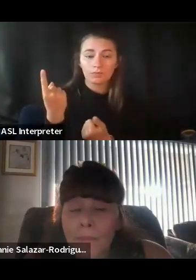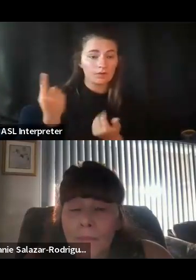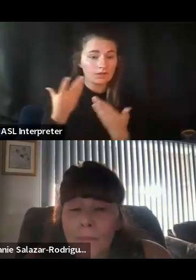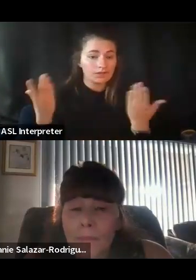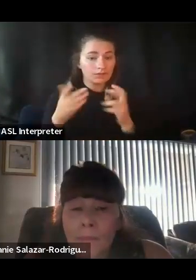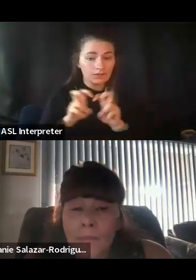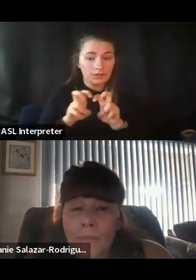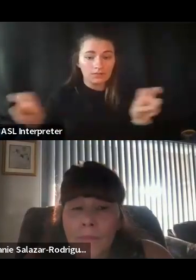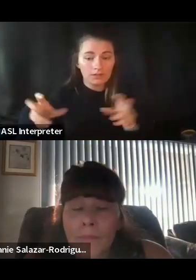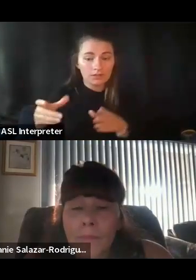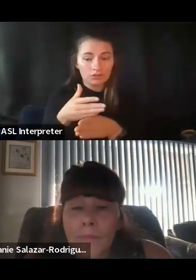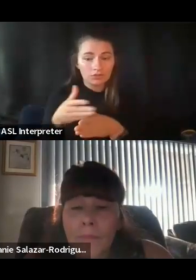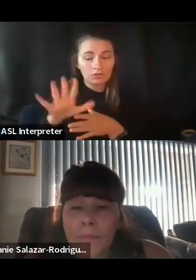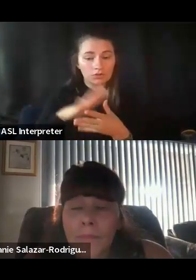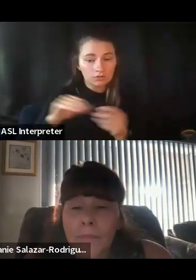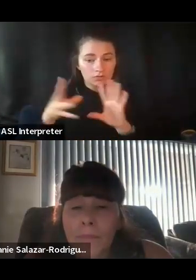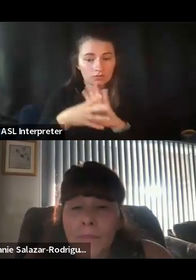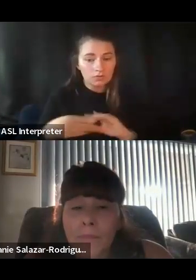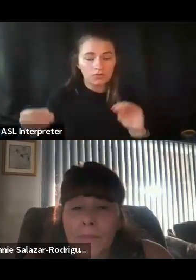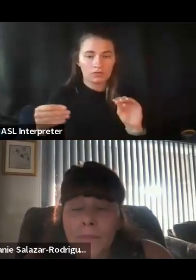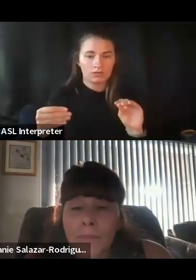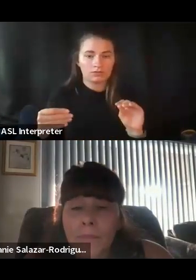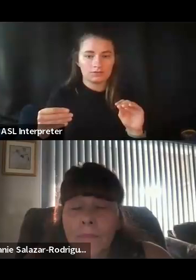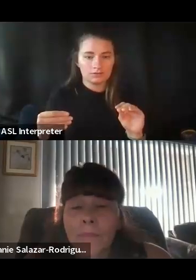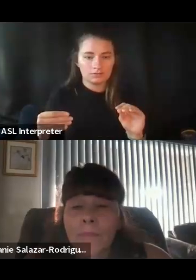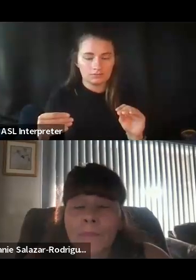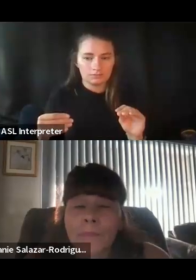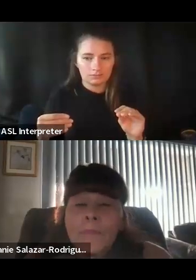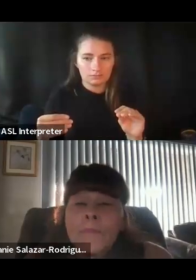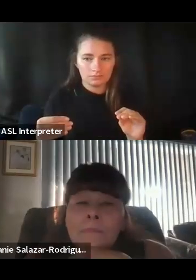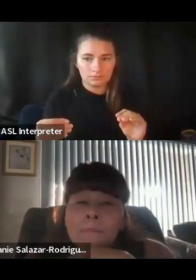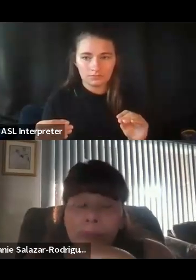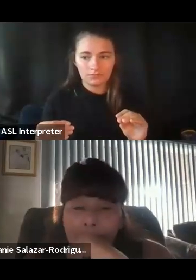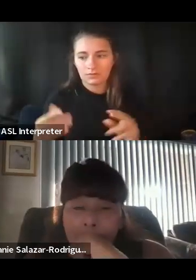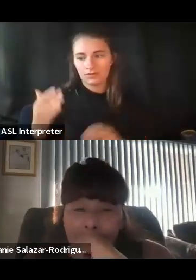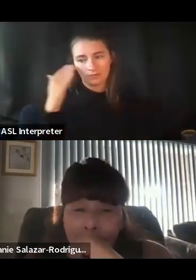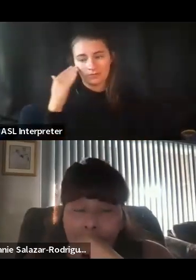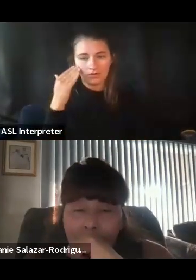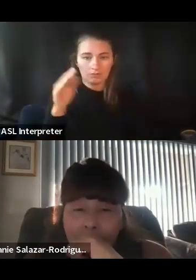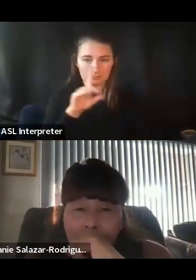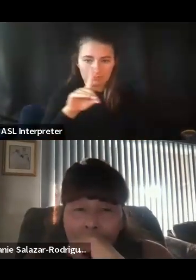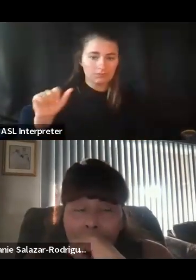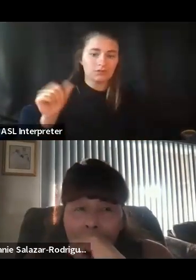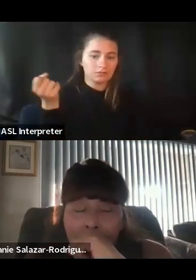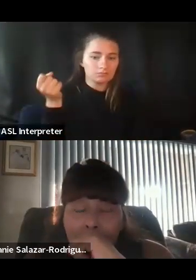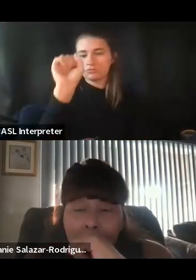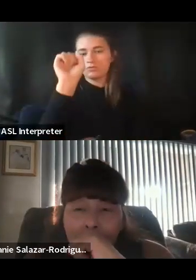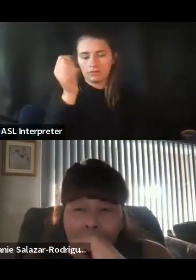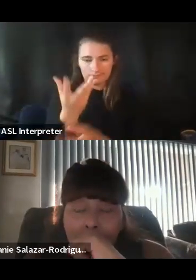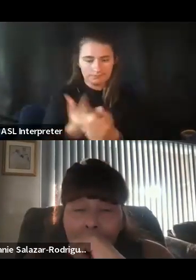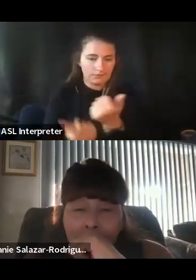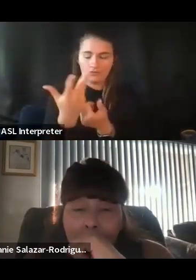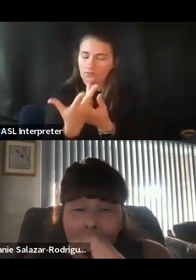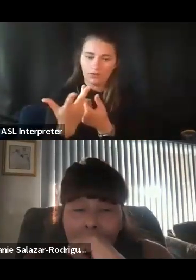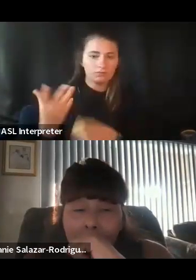stories and all the work that you have done as advocates for disability movement. And we want to